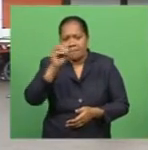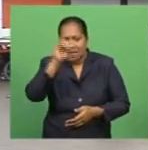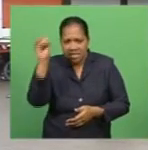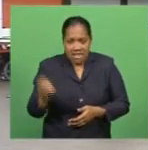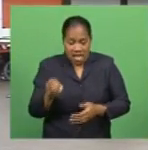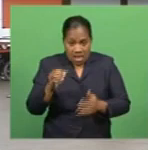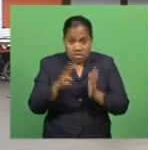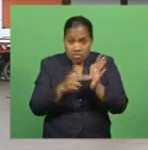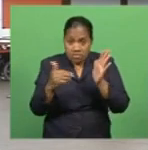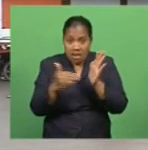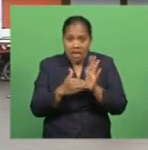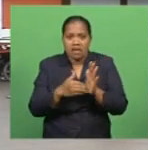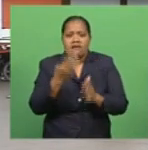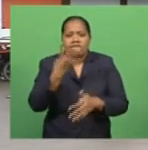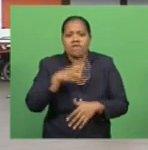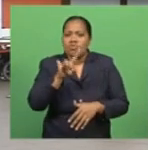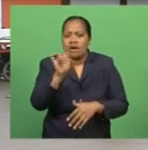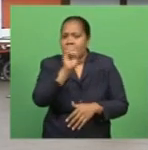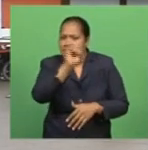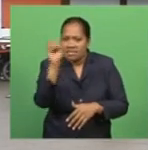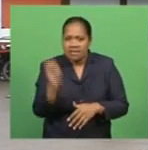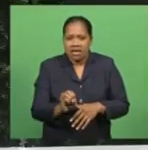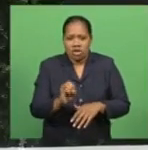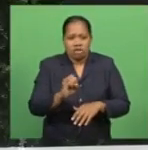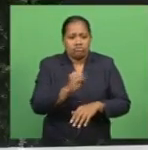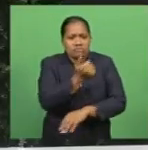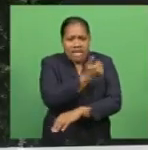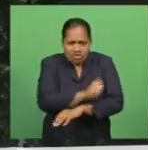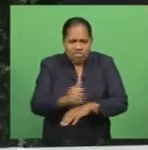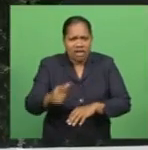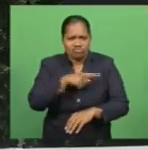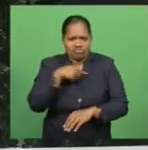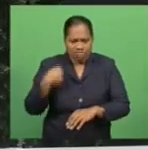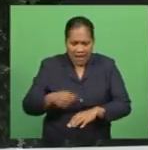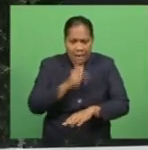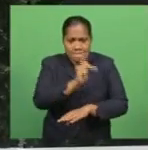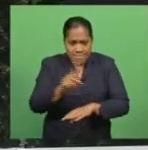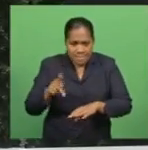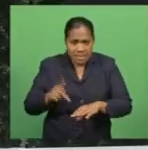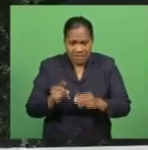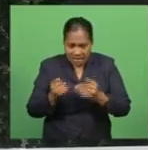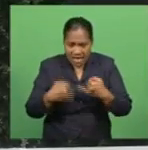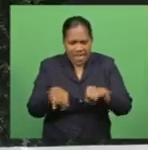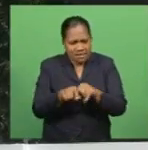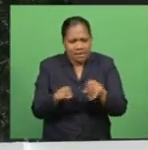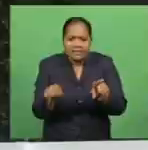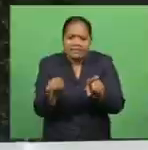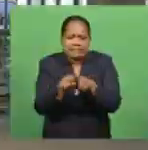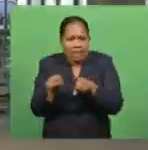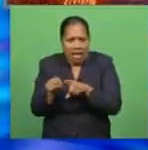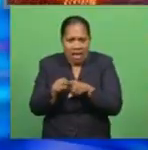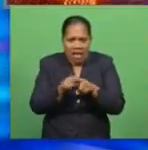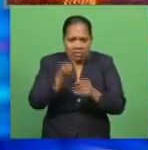41 percent. China, the rest of the Asia, and the Pacific Islands recorded similar declines across the board.